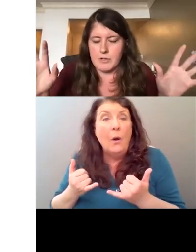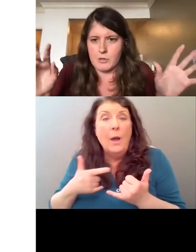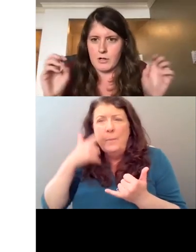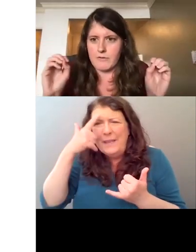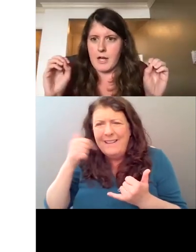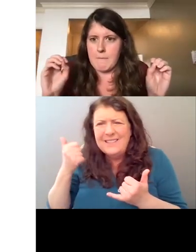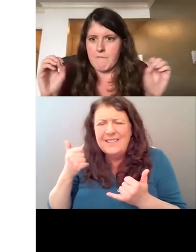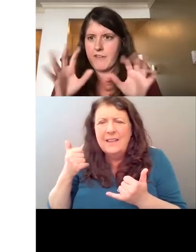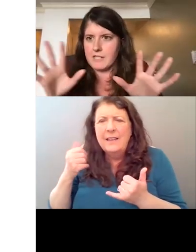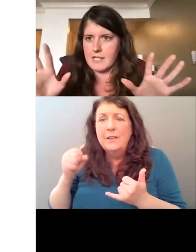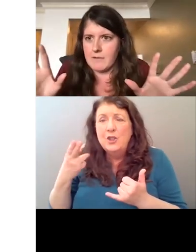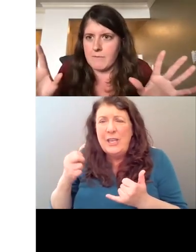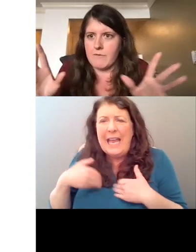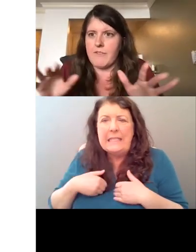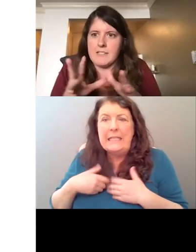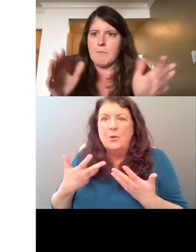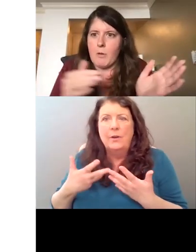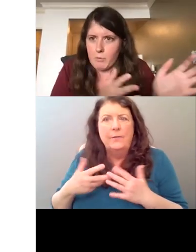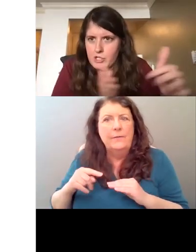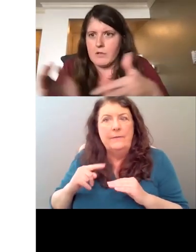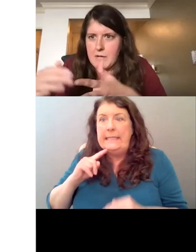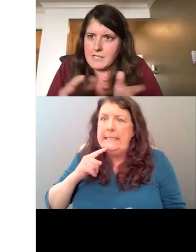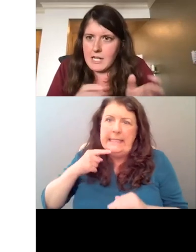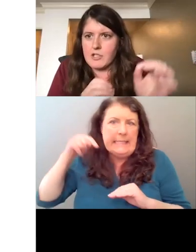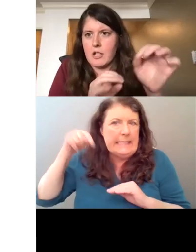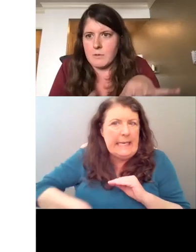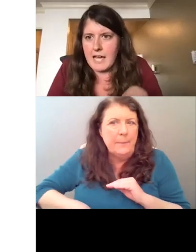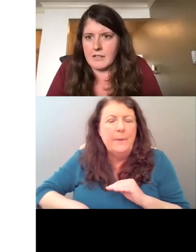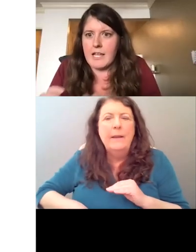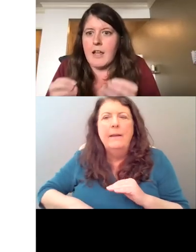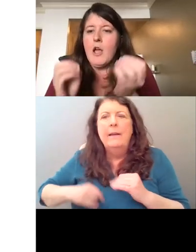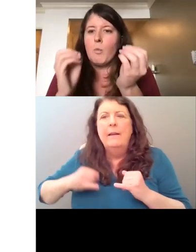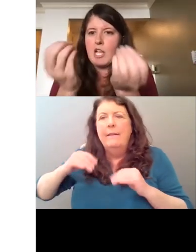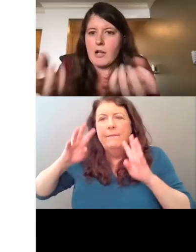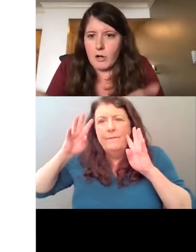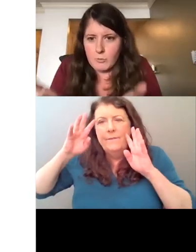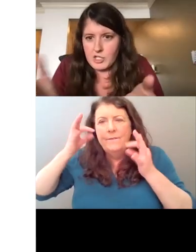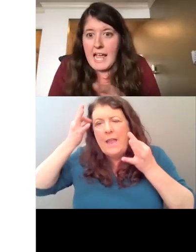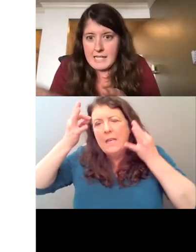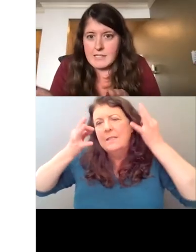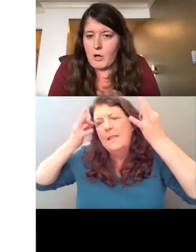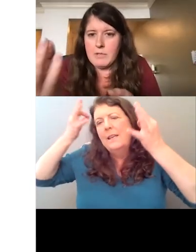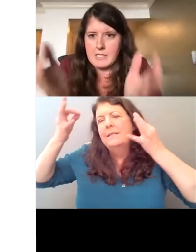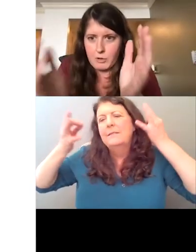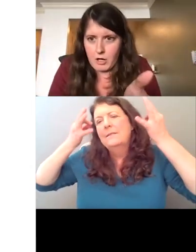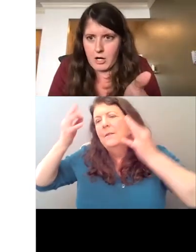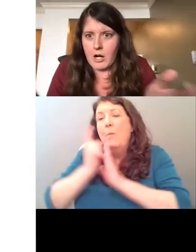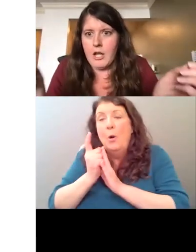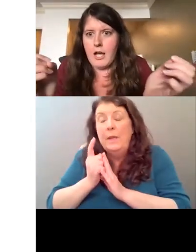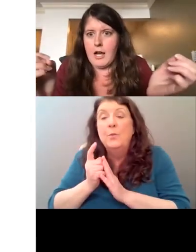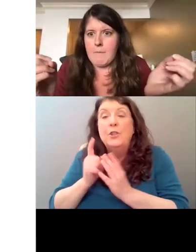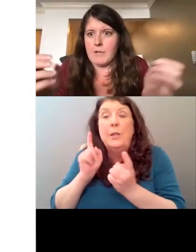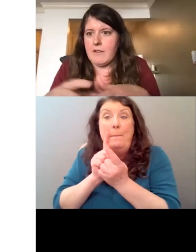deep sort of, um, fantasy, fantasy moment where she goes backstage and talks with Adelaide, which, which ends, culminates with